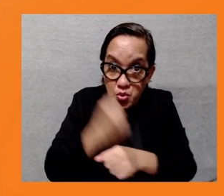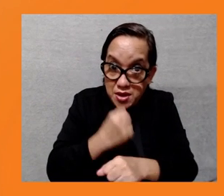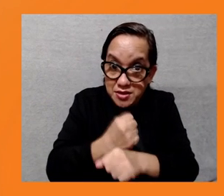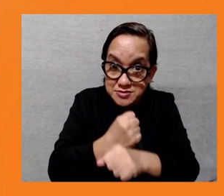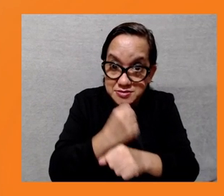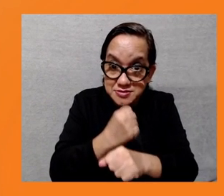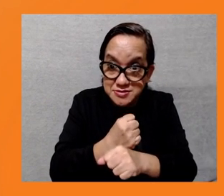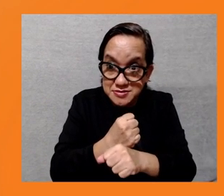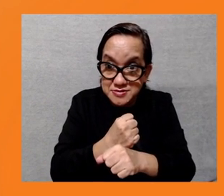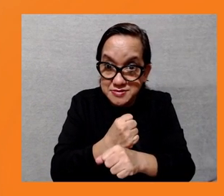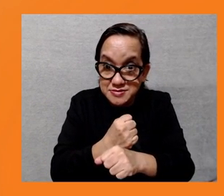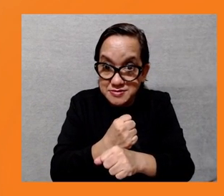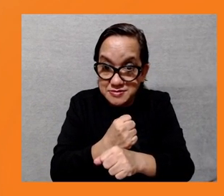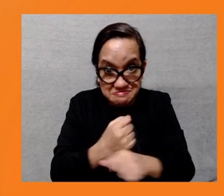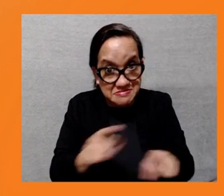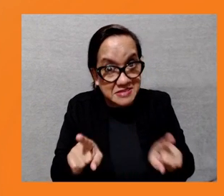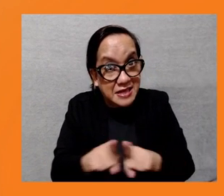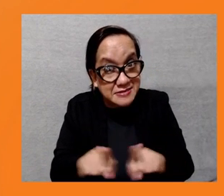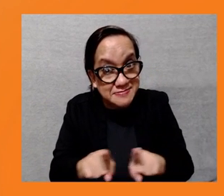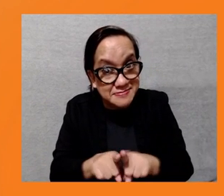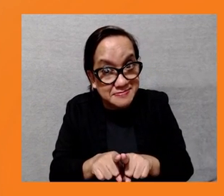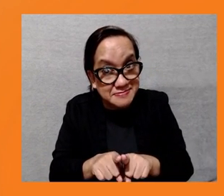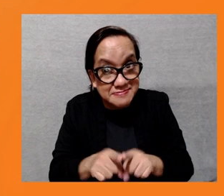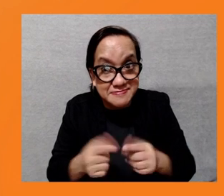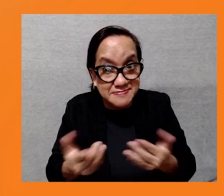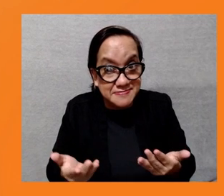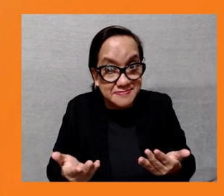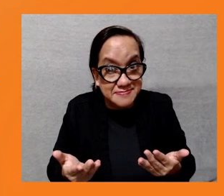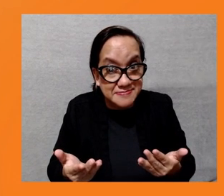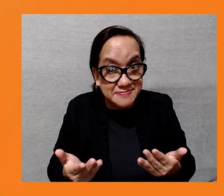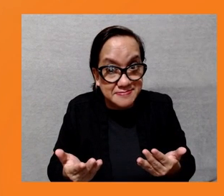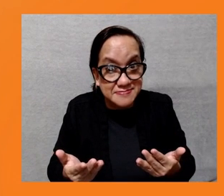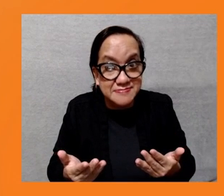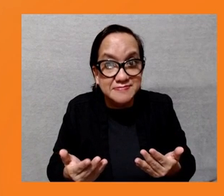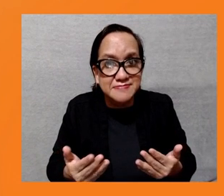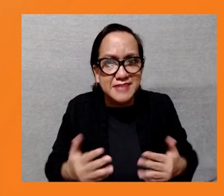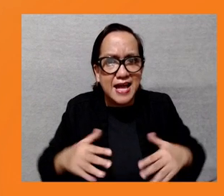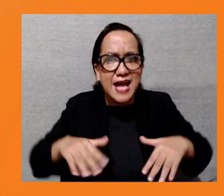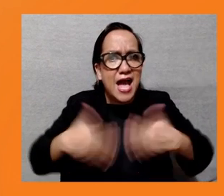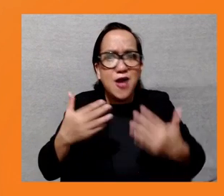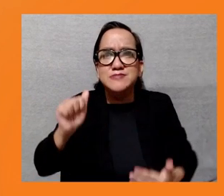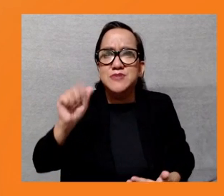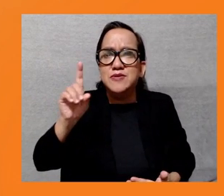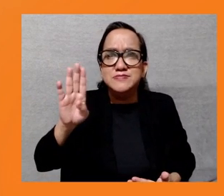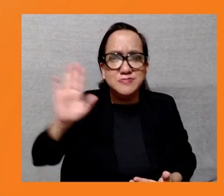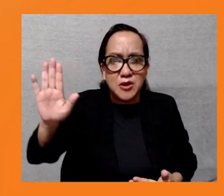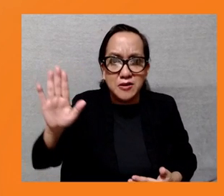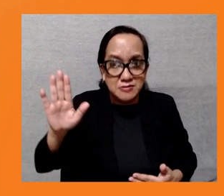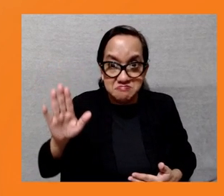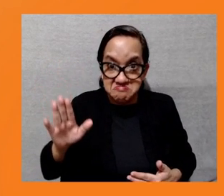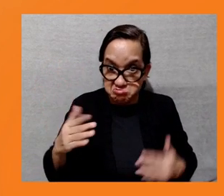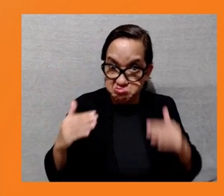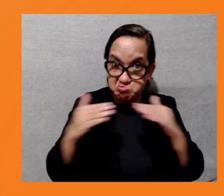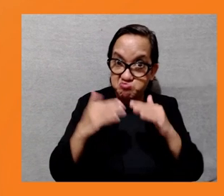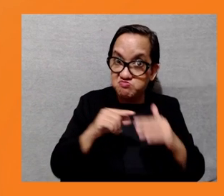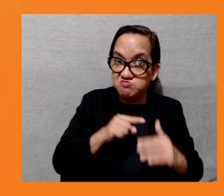ADB is looking at addressing reprisals. Can you elaborate on processes, steps ADB is considering to ensure safe